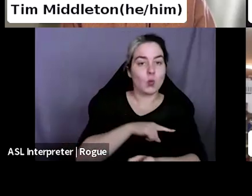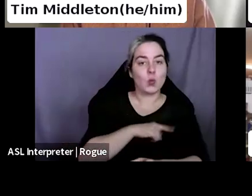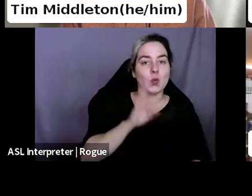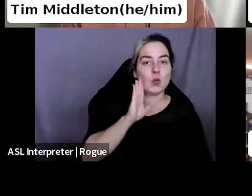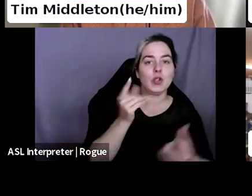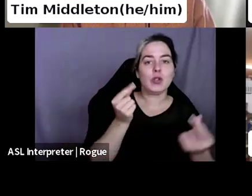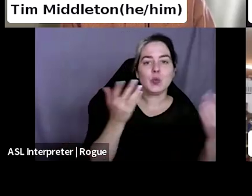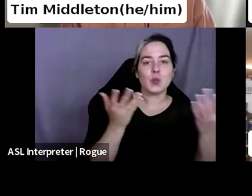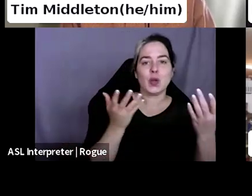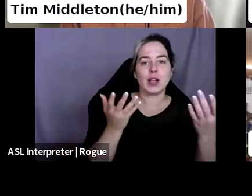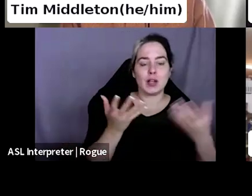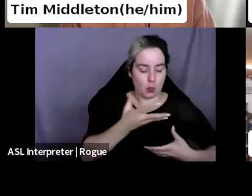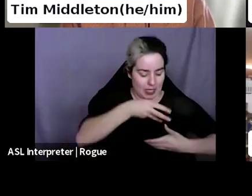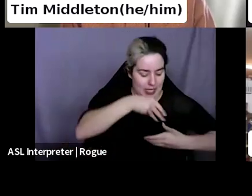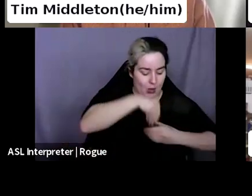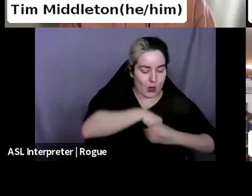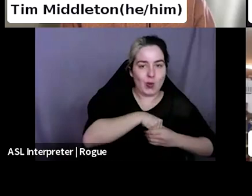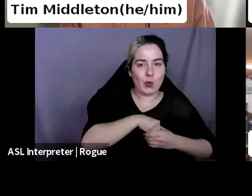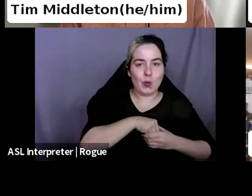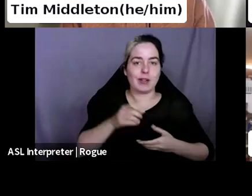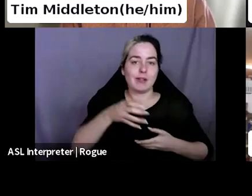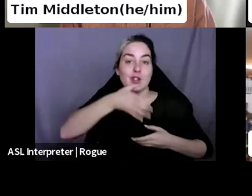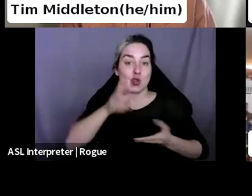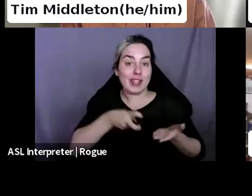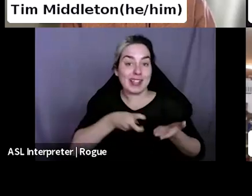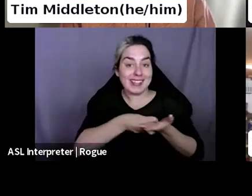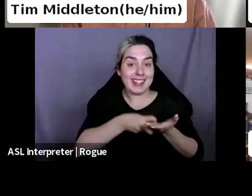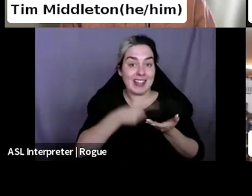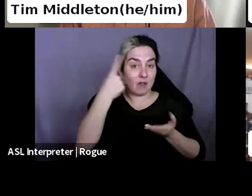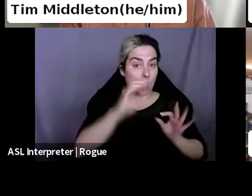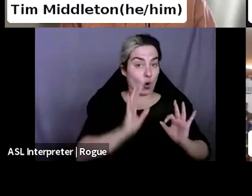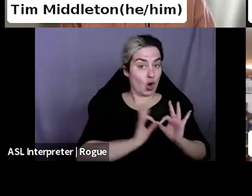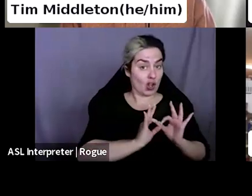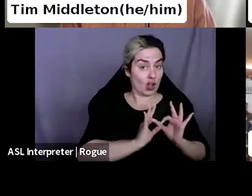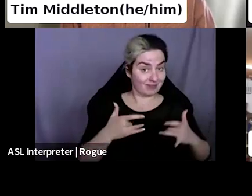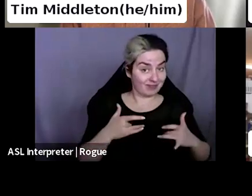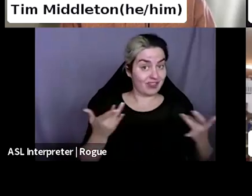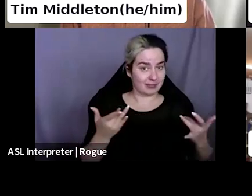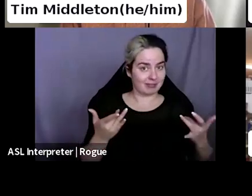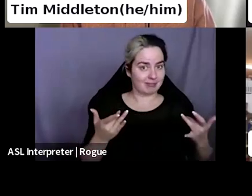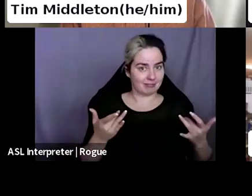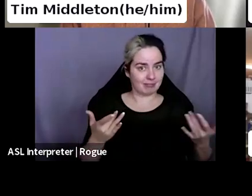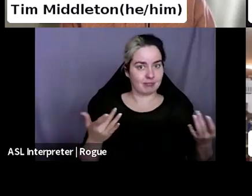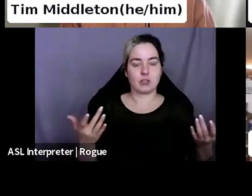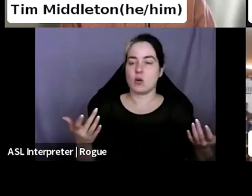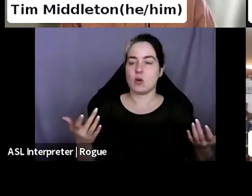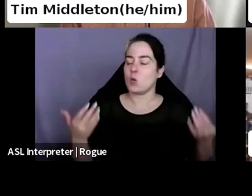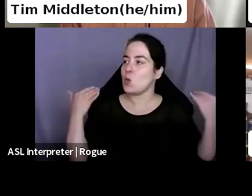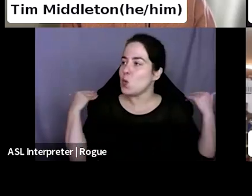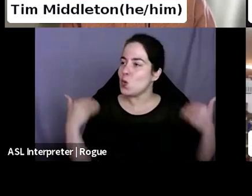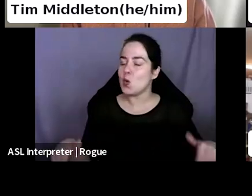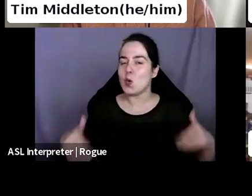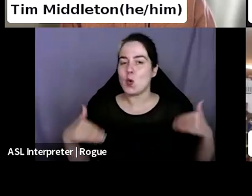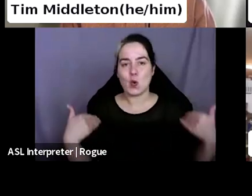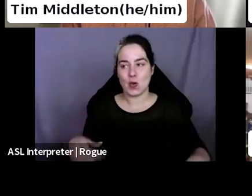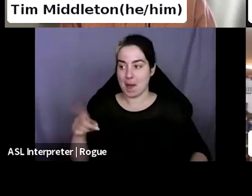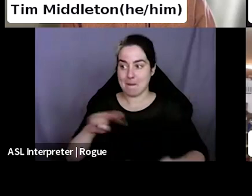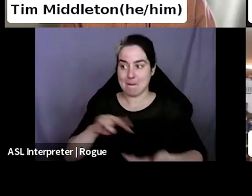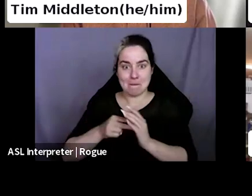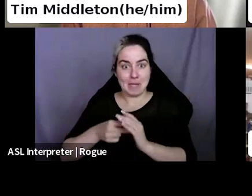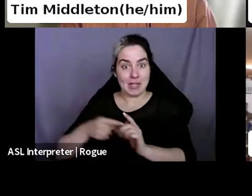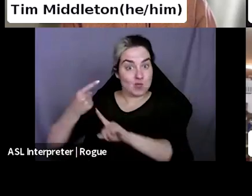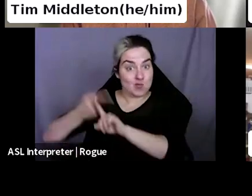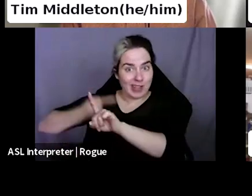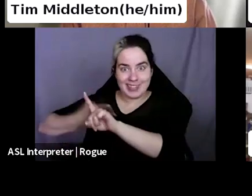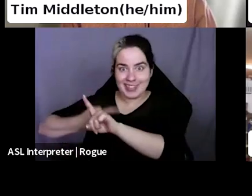drink ticket in the price of the event. Uh, and this has saved us piles of money in a, in event rental space.